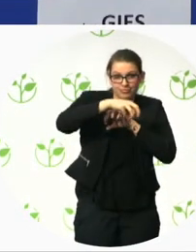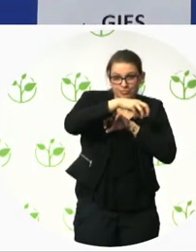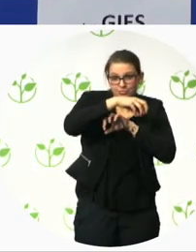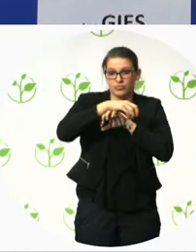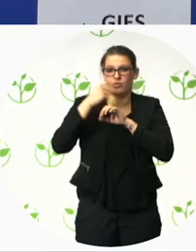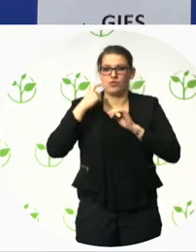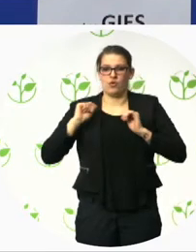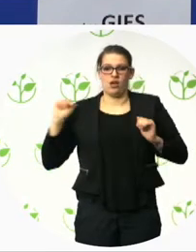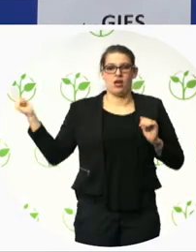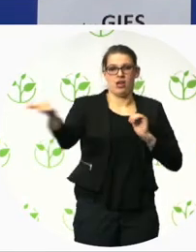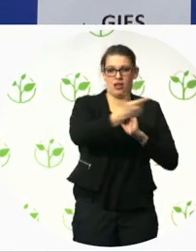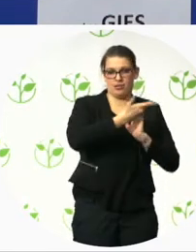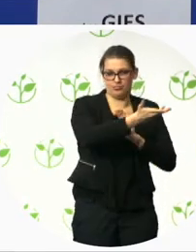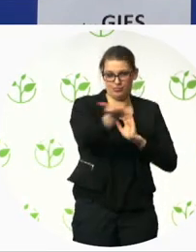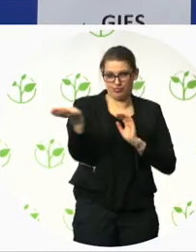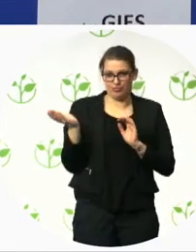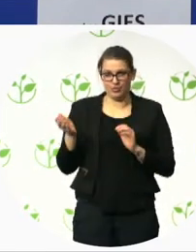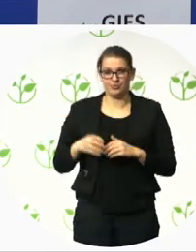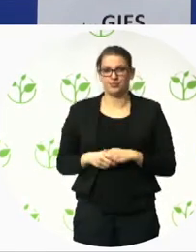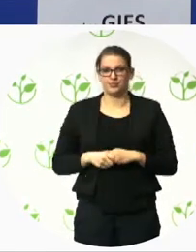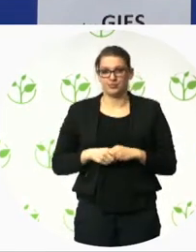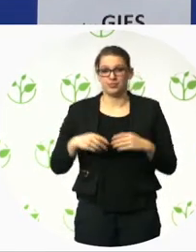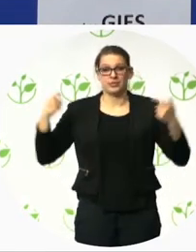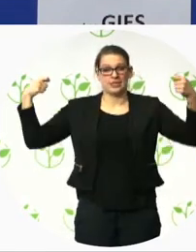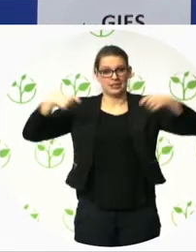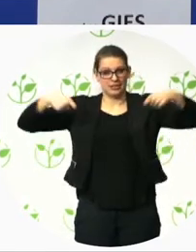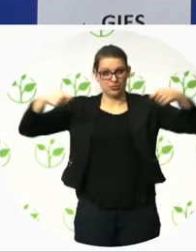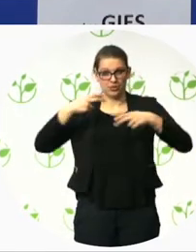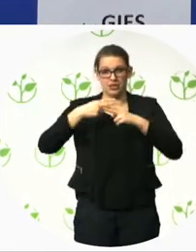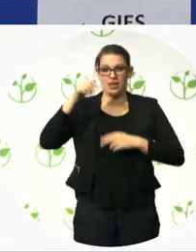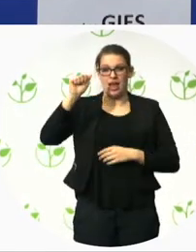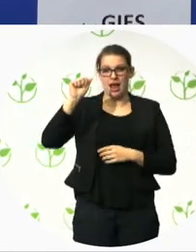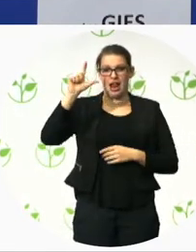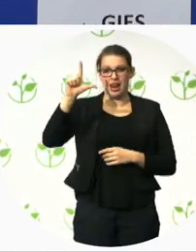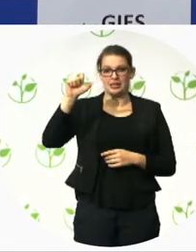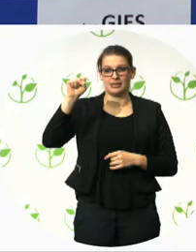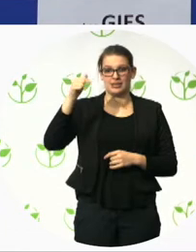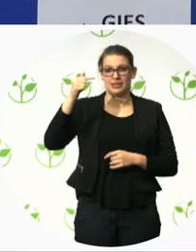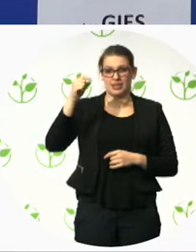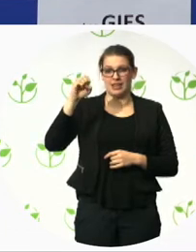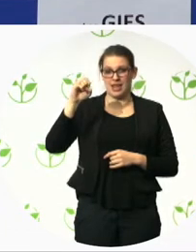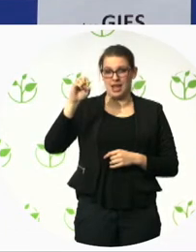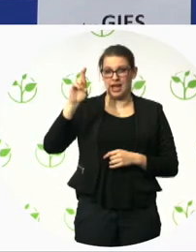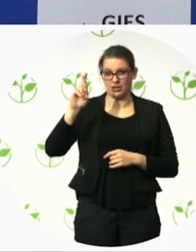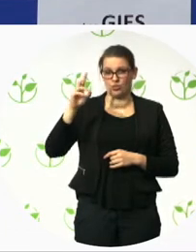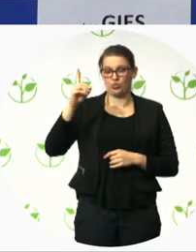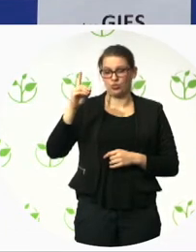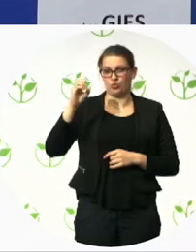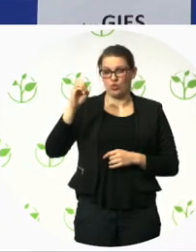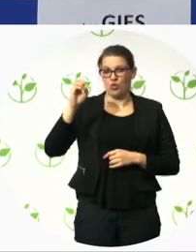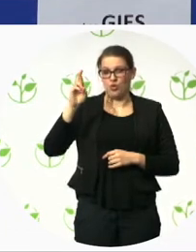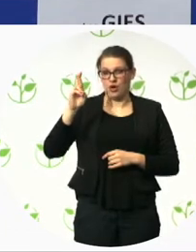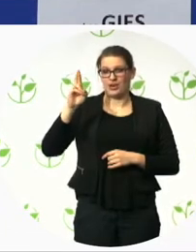And, um, the Stiftung Alsterdorf provides several services for people with disabilities, children, young people. Um,